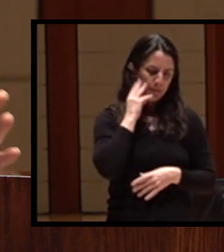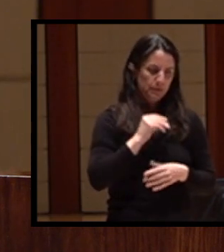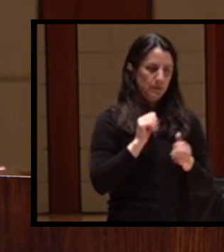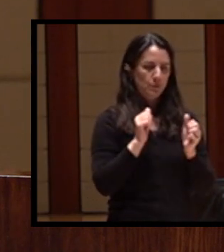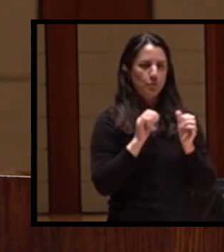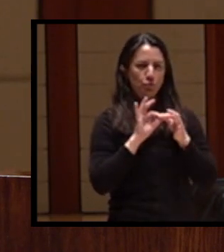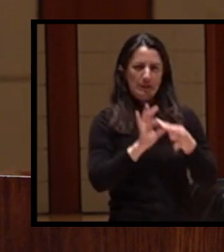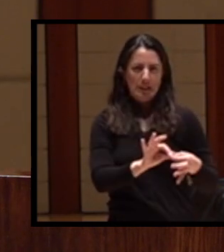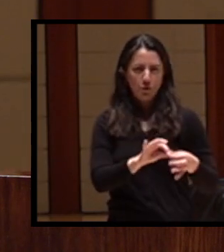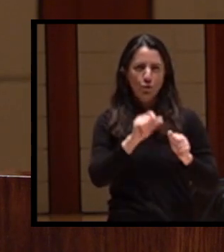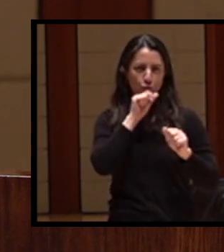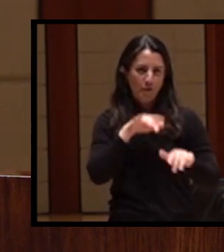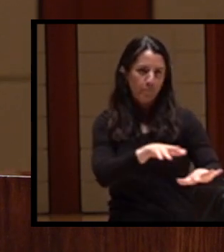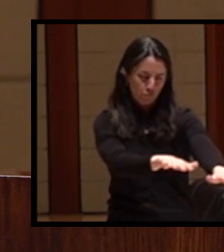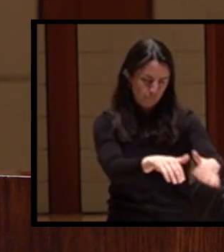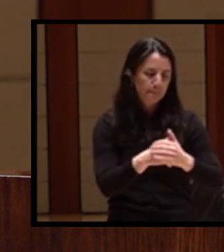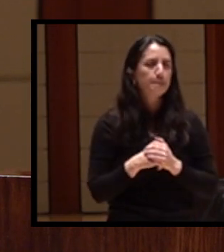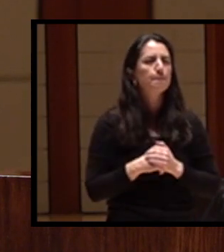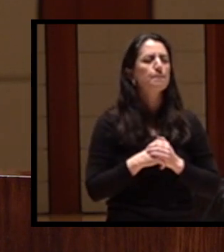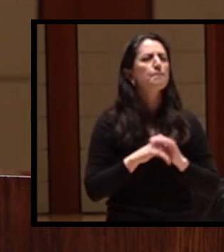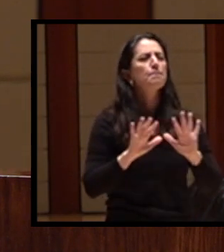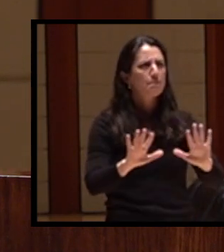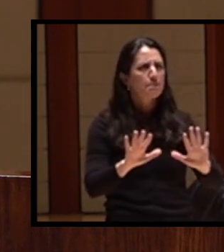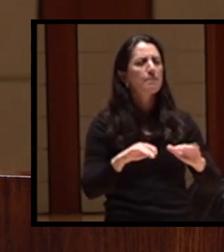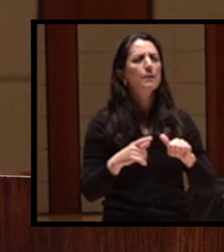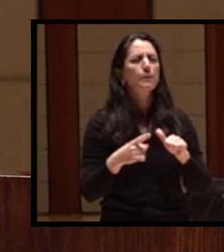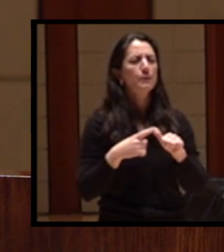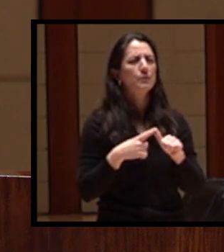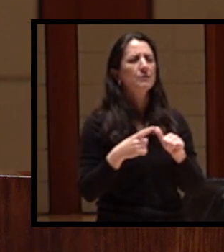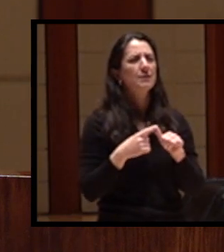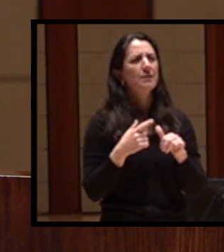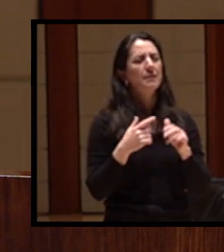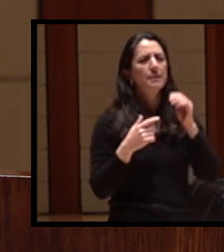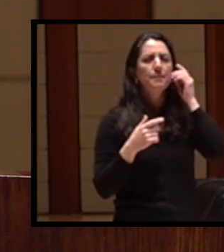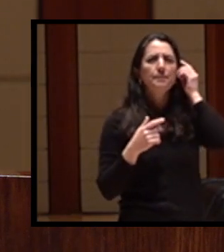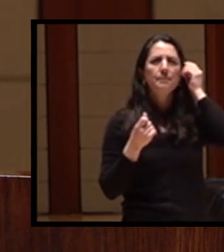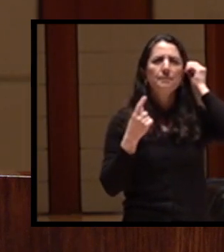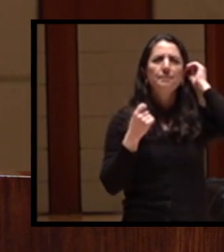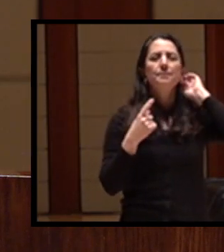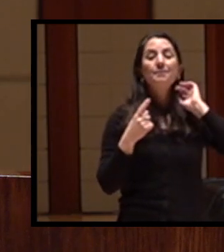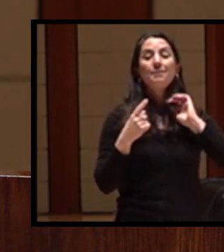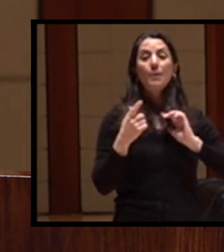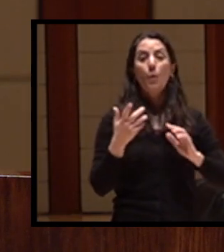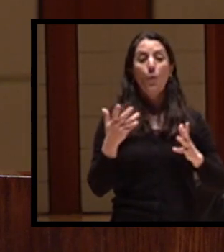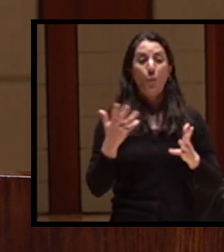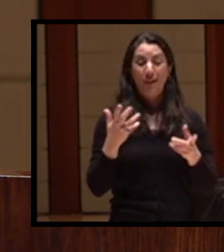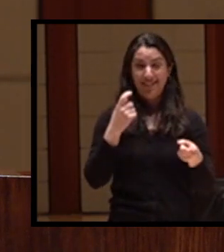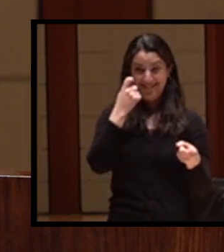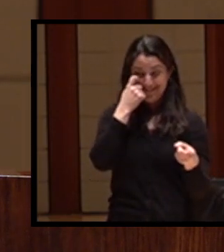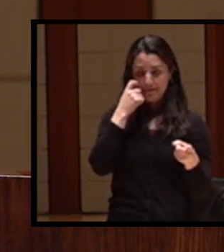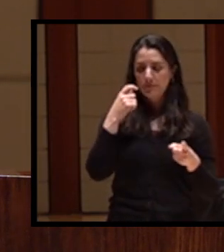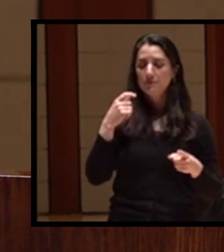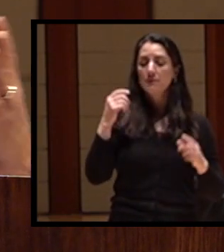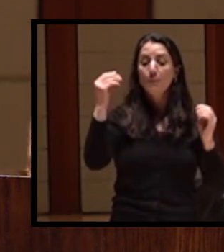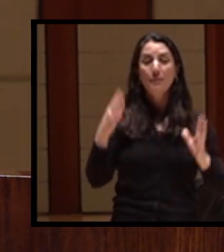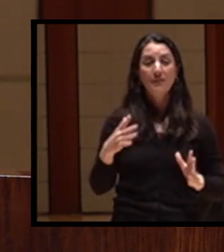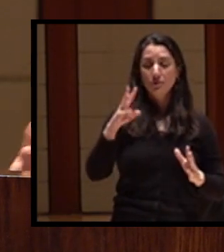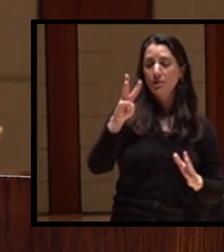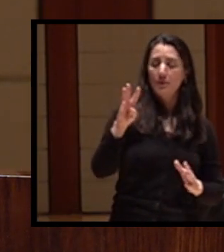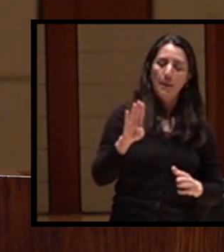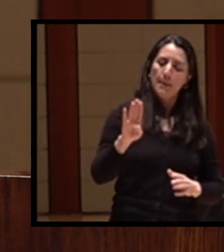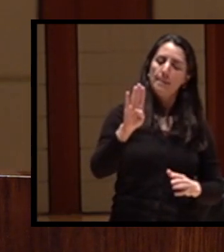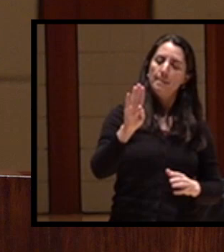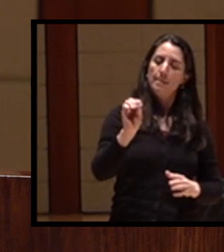I get to that one other point is you know I think the land recognition that professor Bowersox did and the